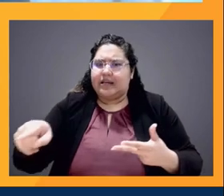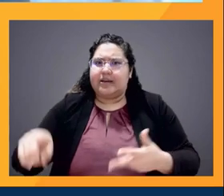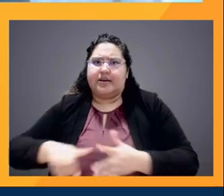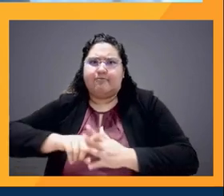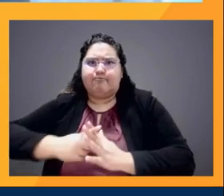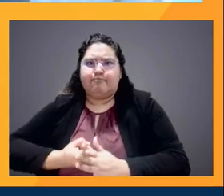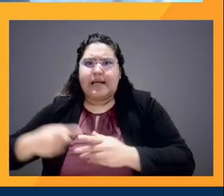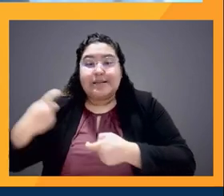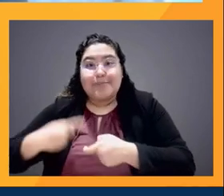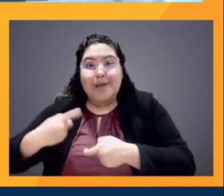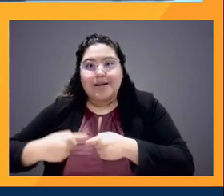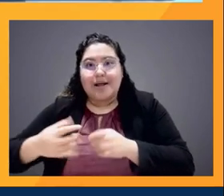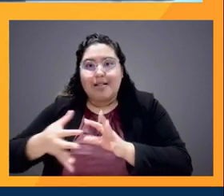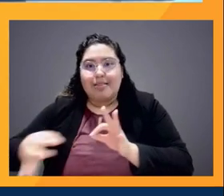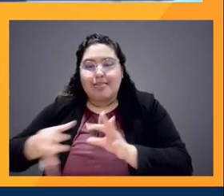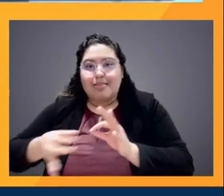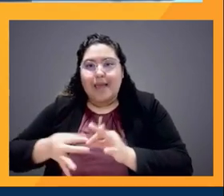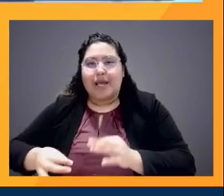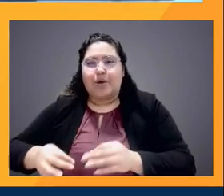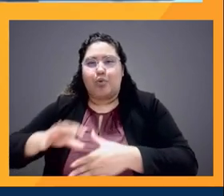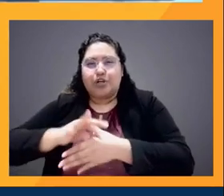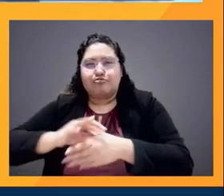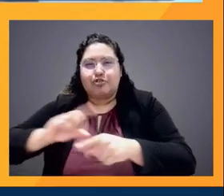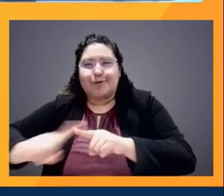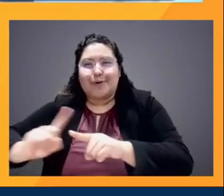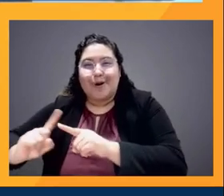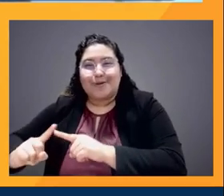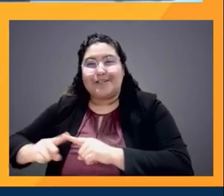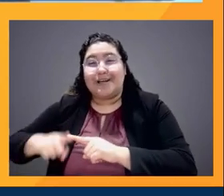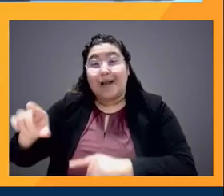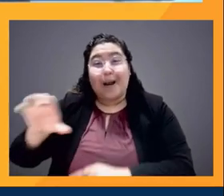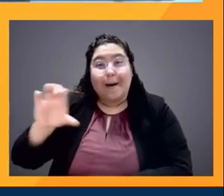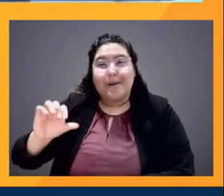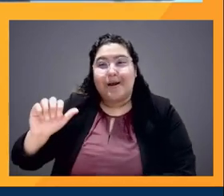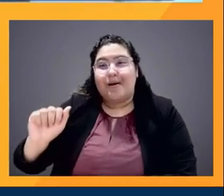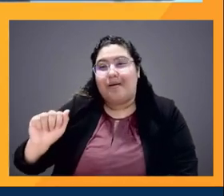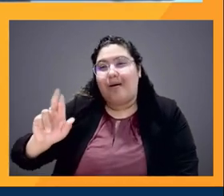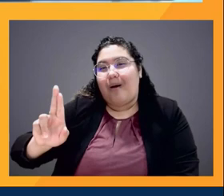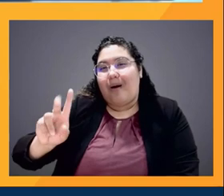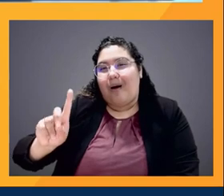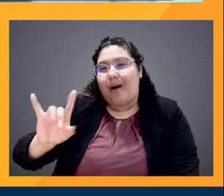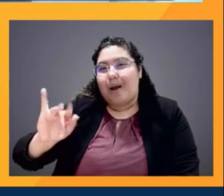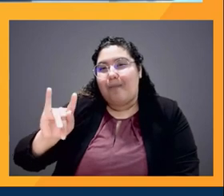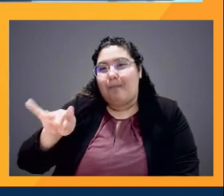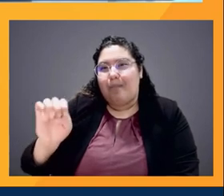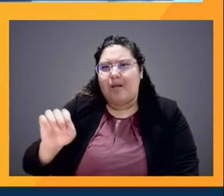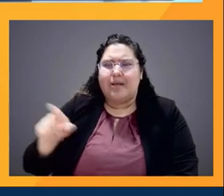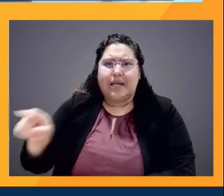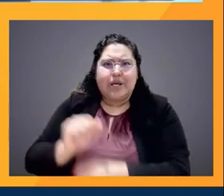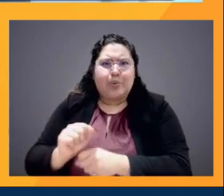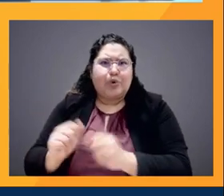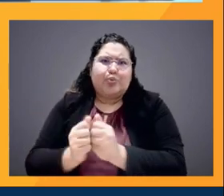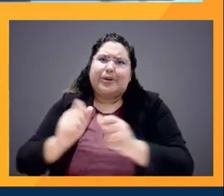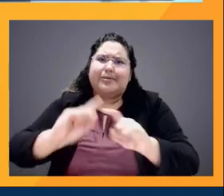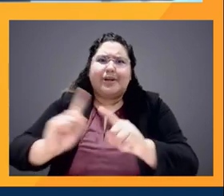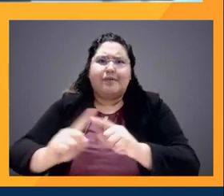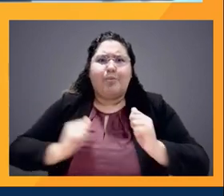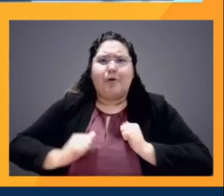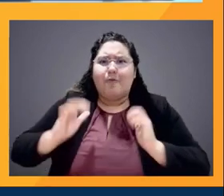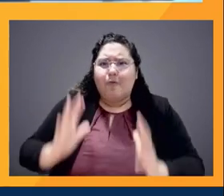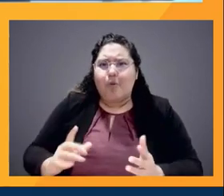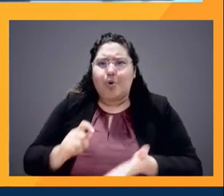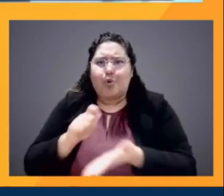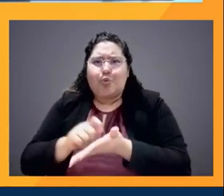Audible. Manny works with producers, creators, editors, performers, screenwriters, authors, and large production